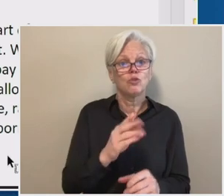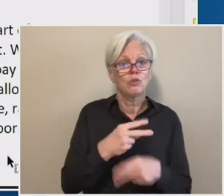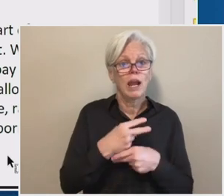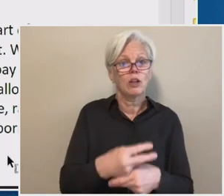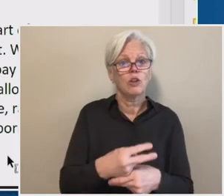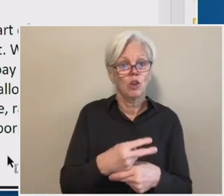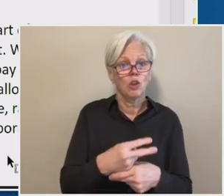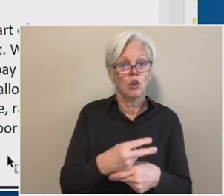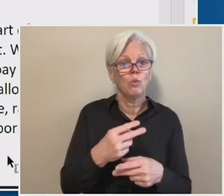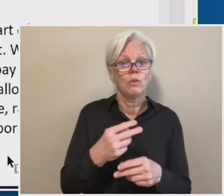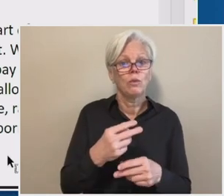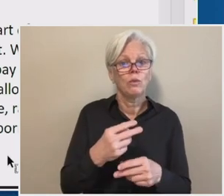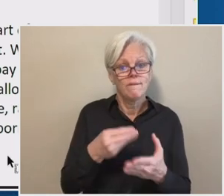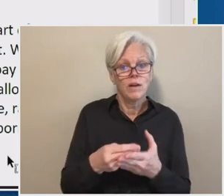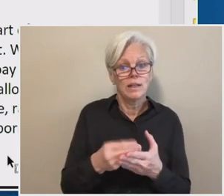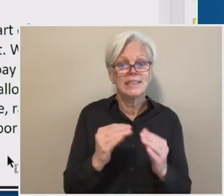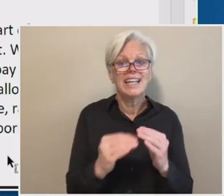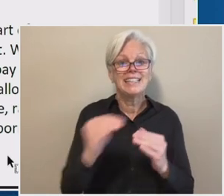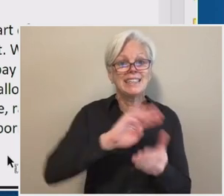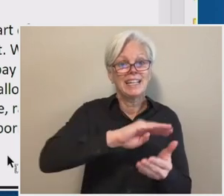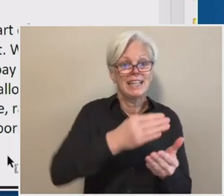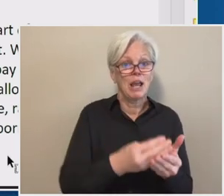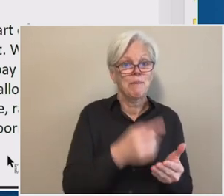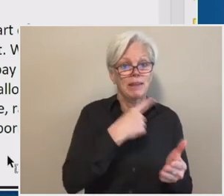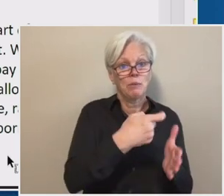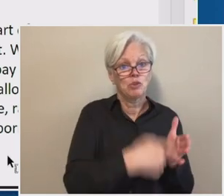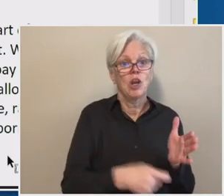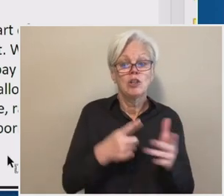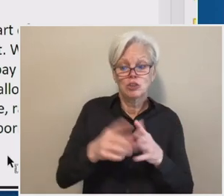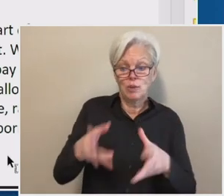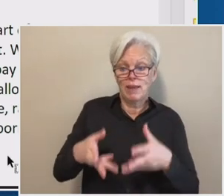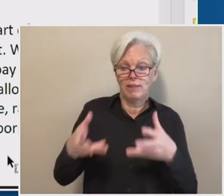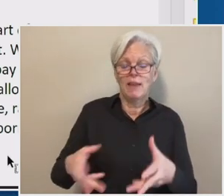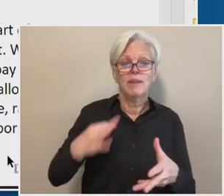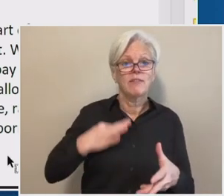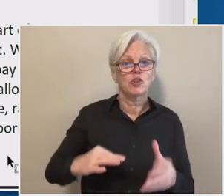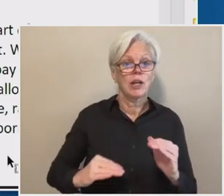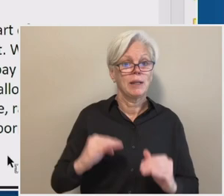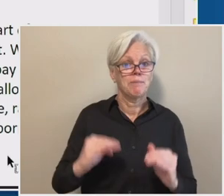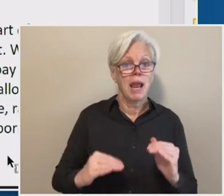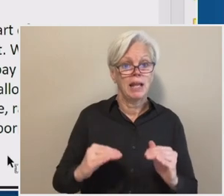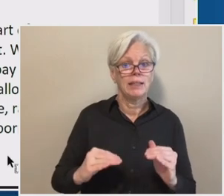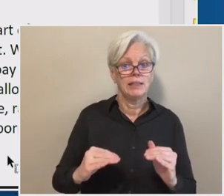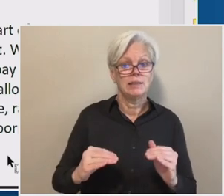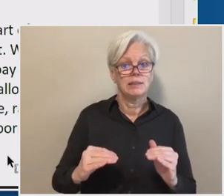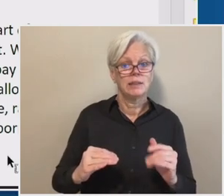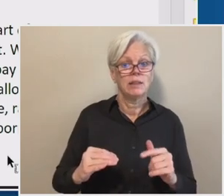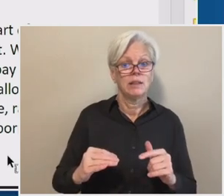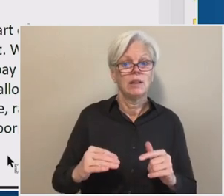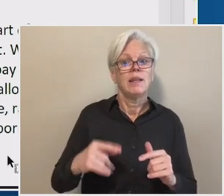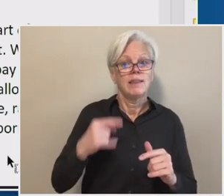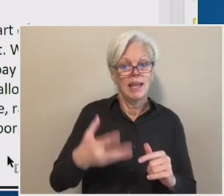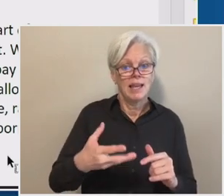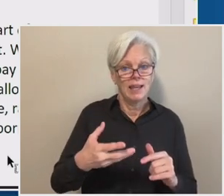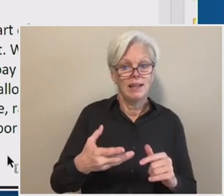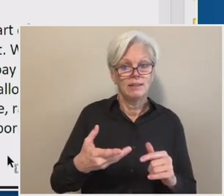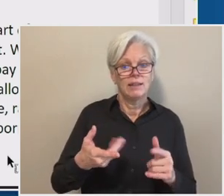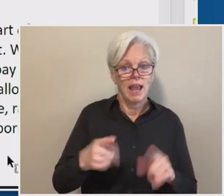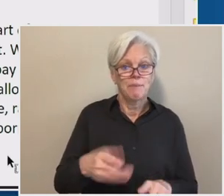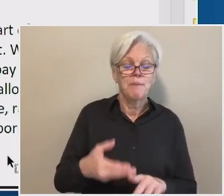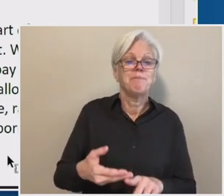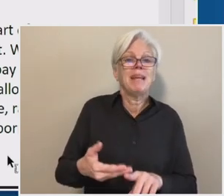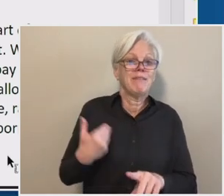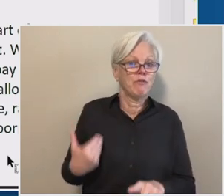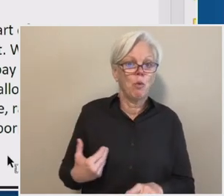charged, and the student has a leftover credit balance, uh, that, that they received, uh, prior to, um, failing to attend,